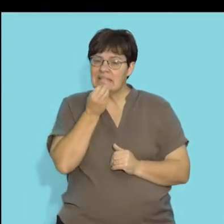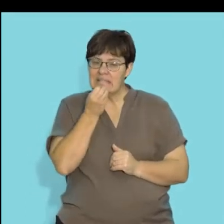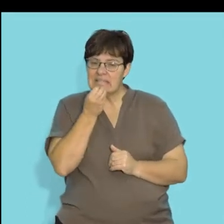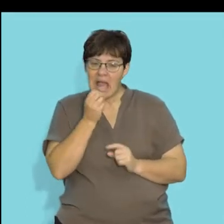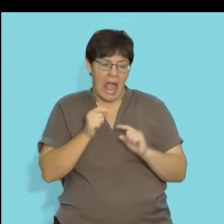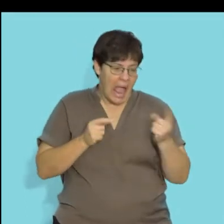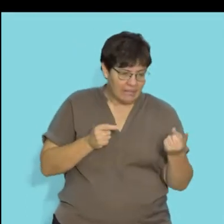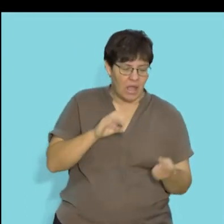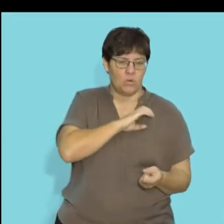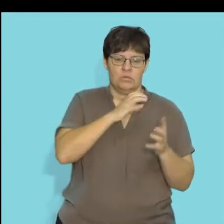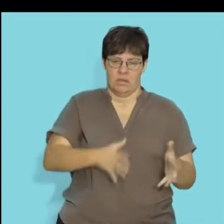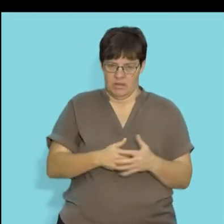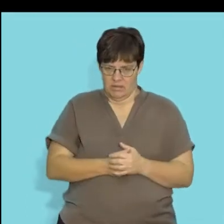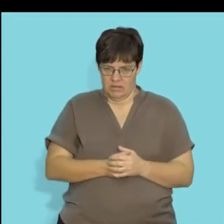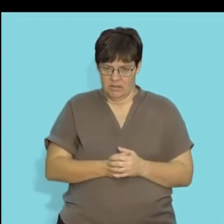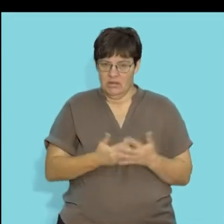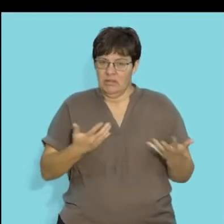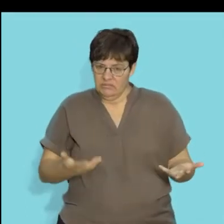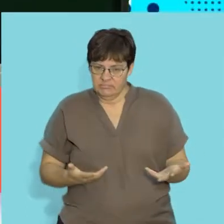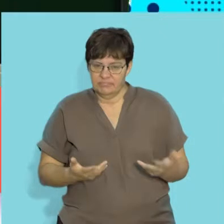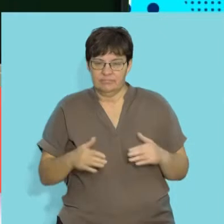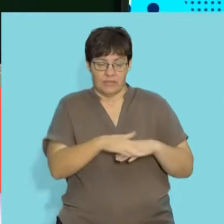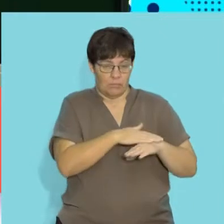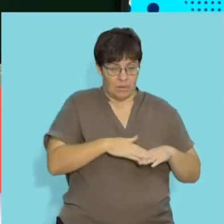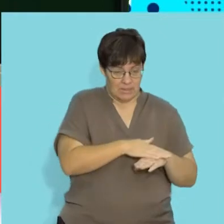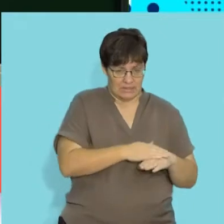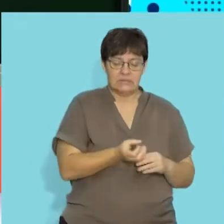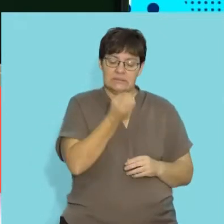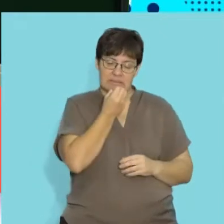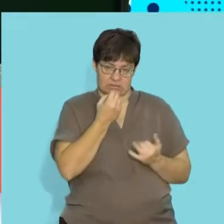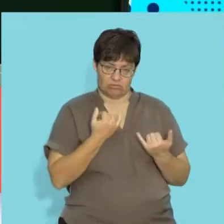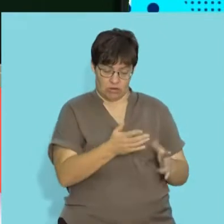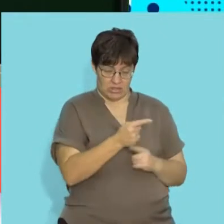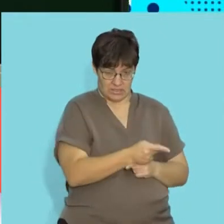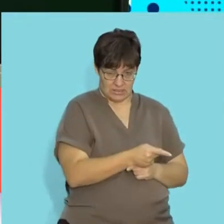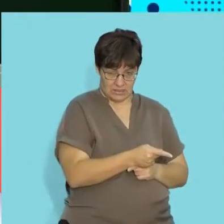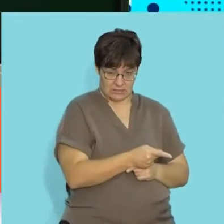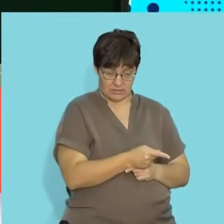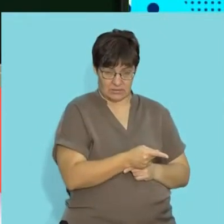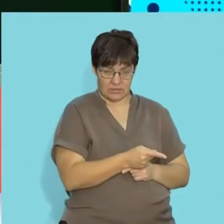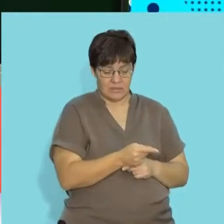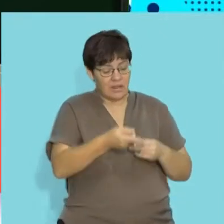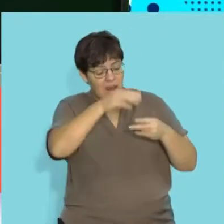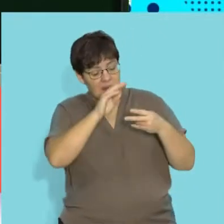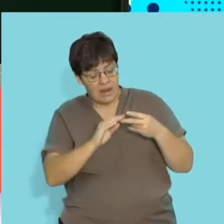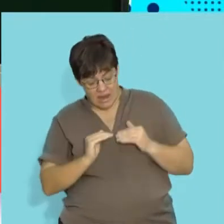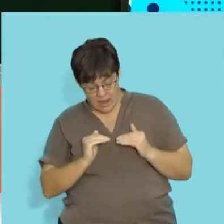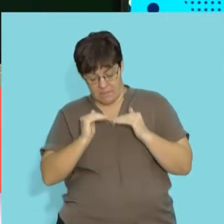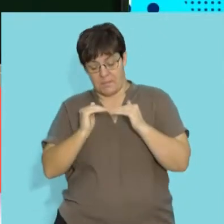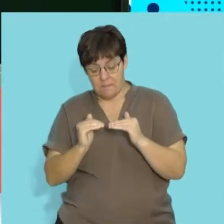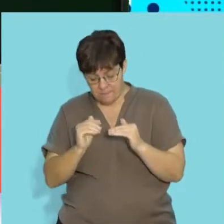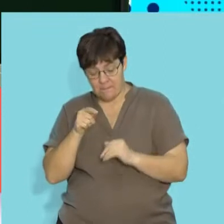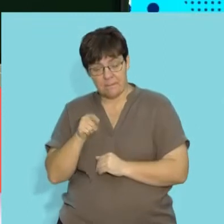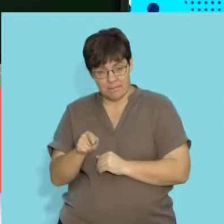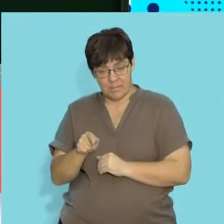other consumers. So, we know that we have our primary consumers that consume plants, but our next group